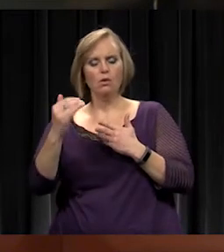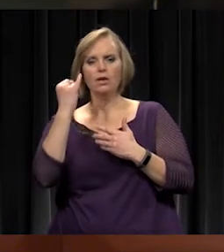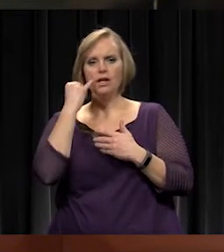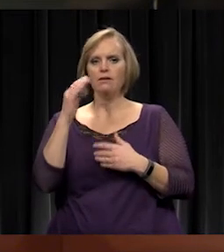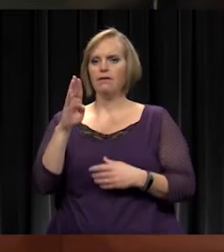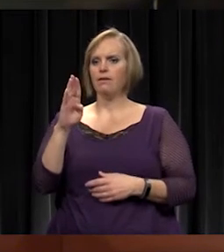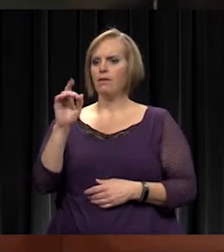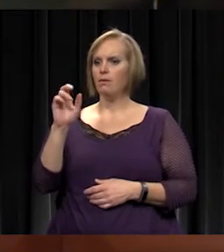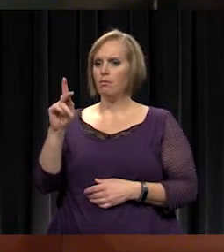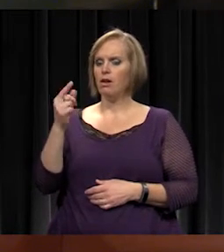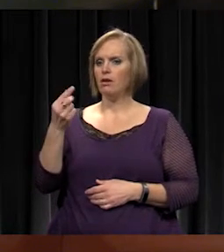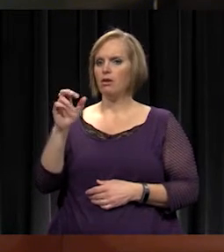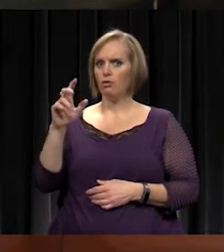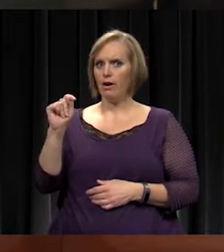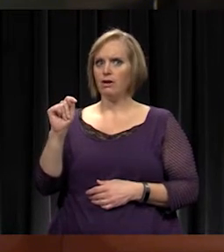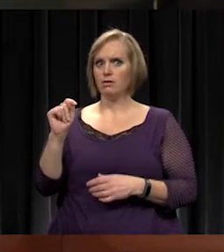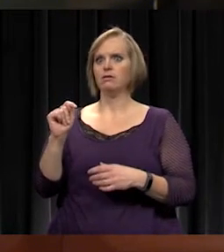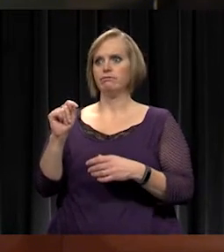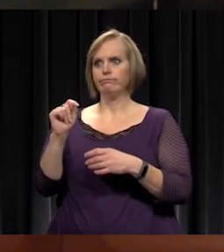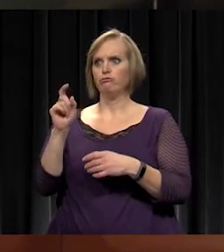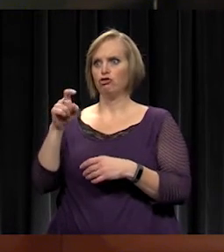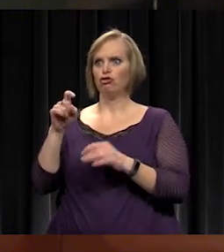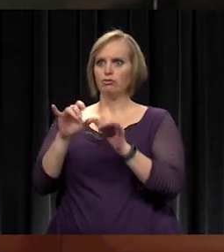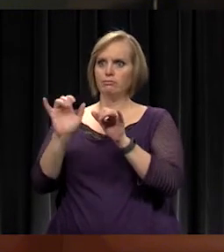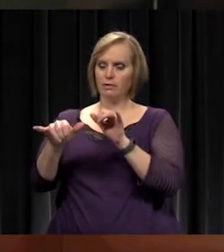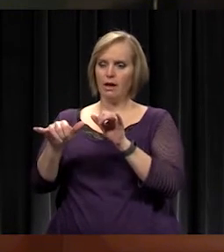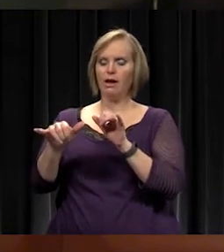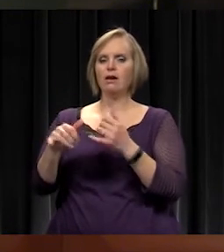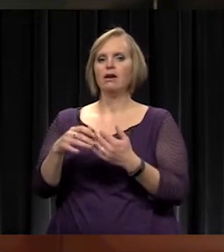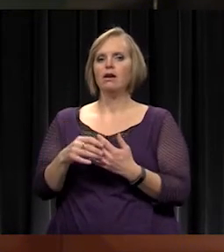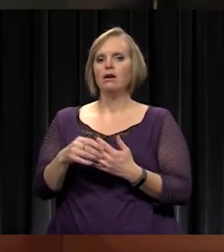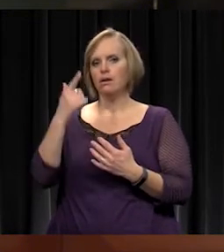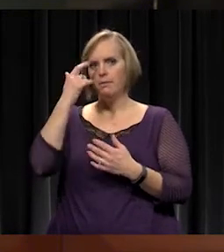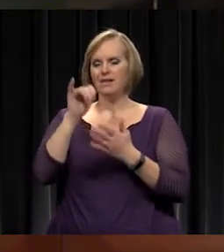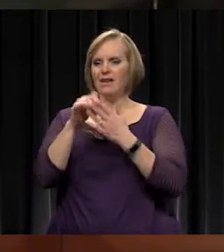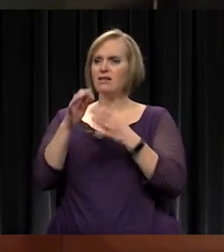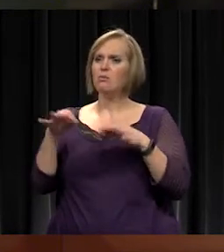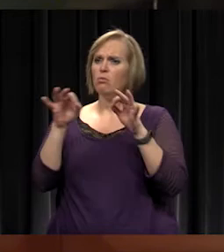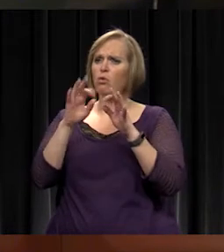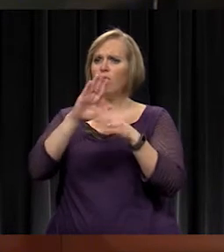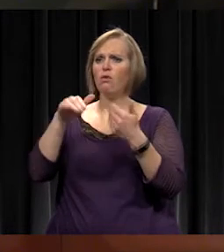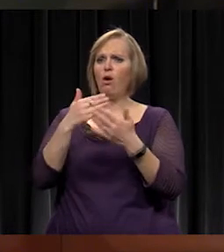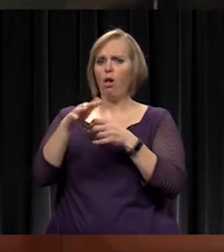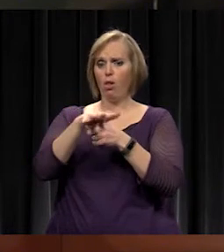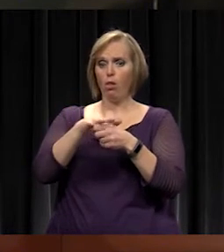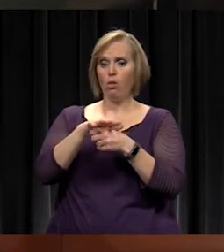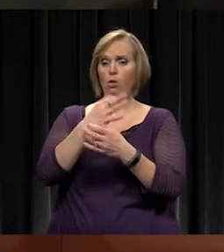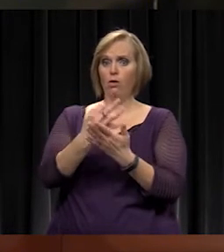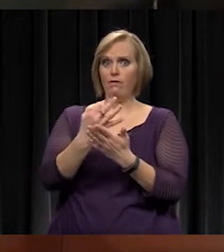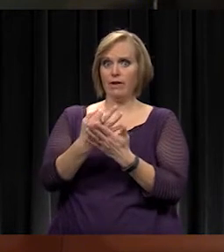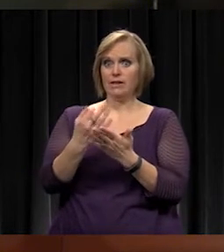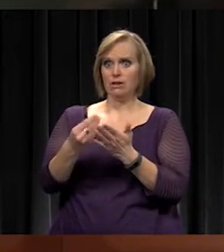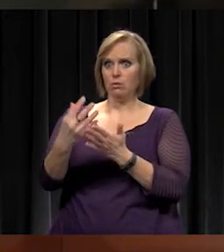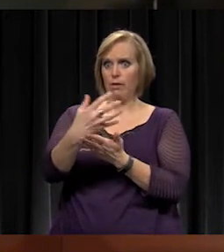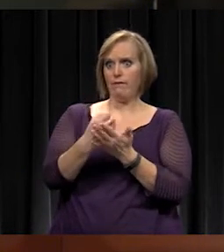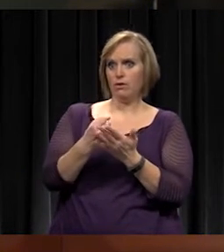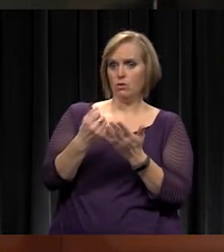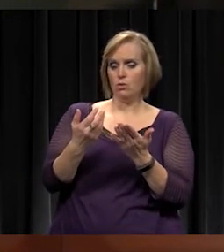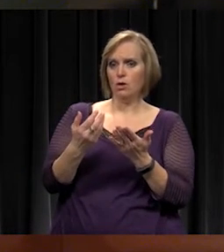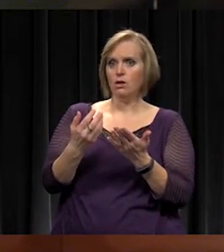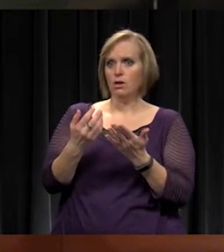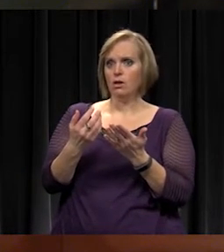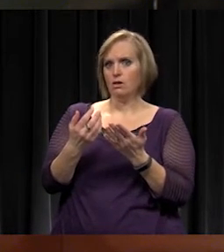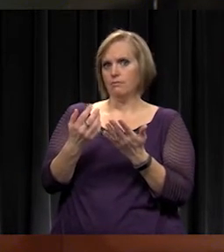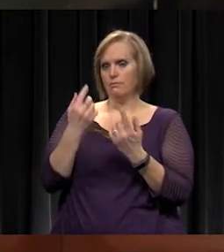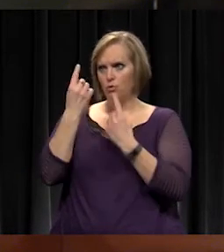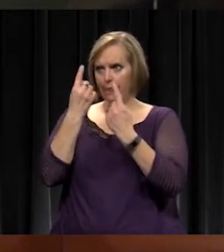grant intends to stay in place or whatever. Because it's important for all local funding revenue sources to have that